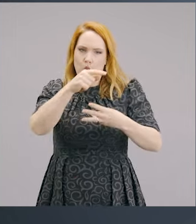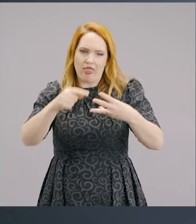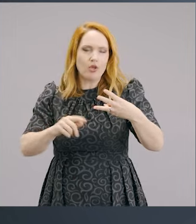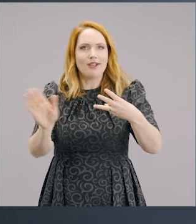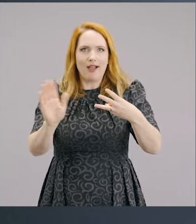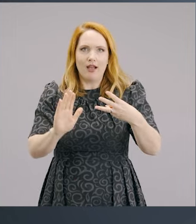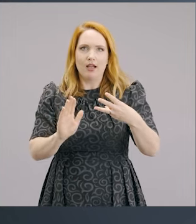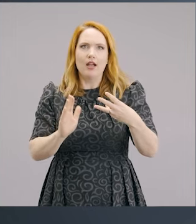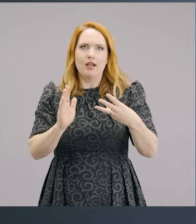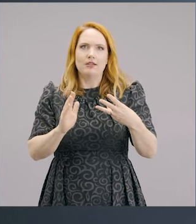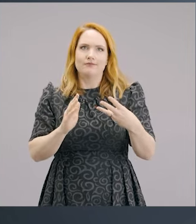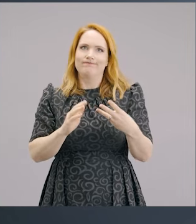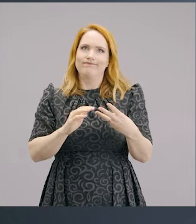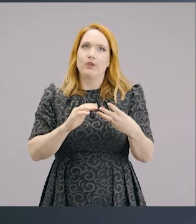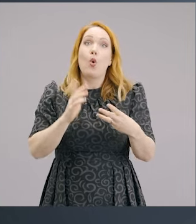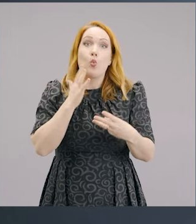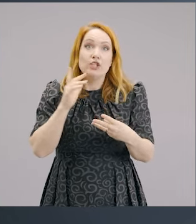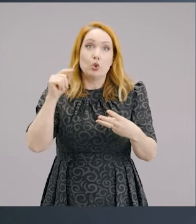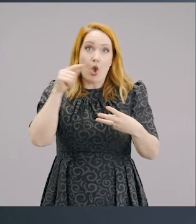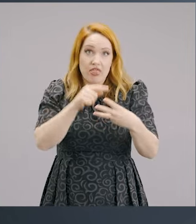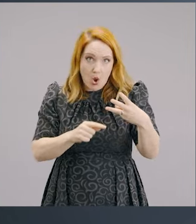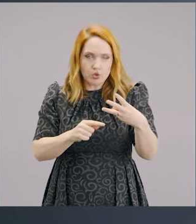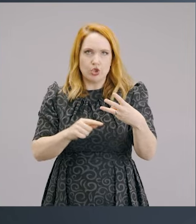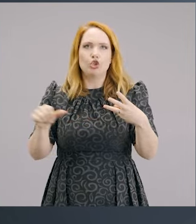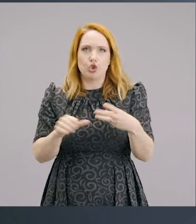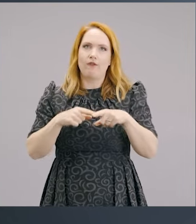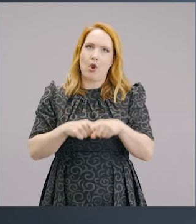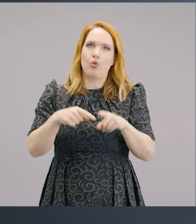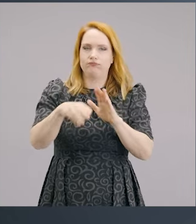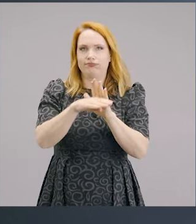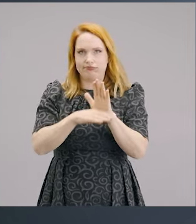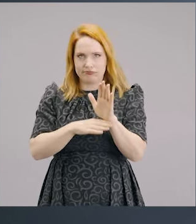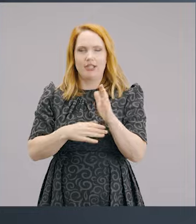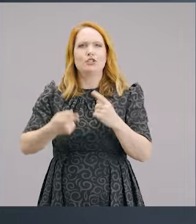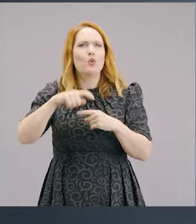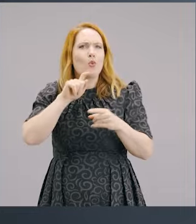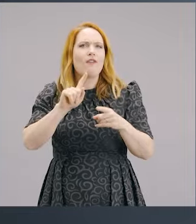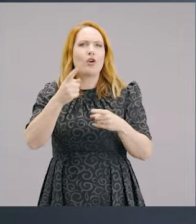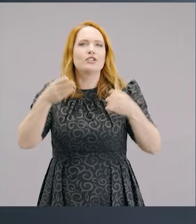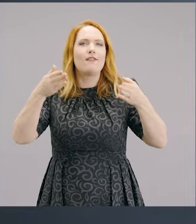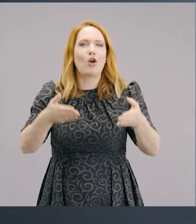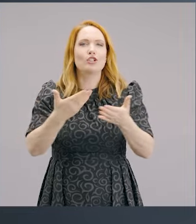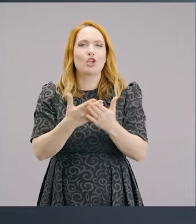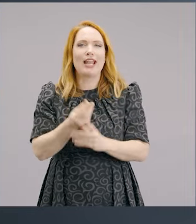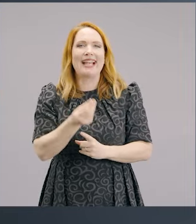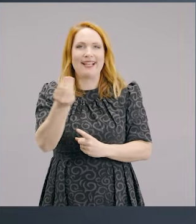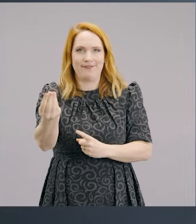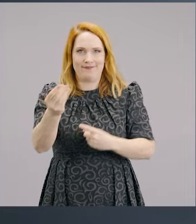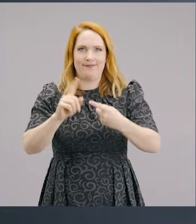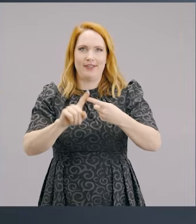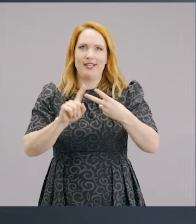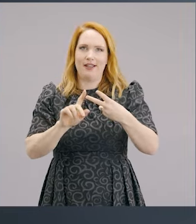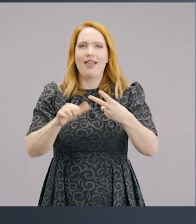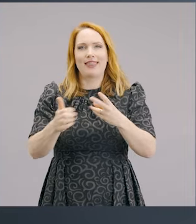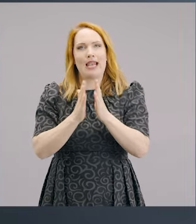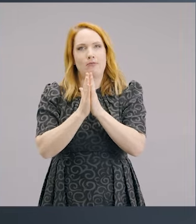When you do it. And that's the order He does it in. Give, pray, fast. So we're focusing on that first, the give part. And then